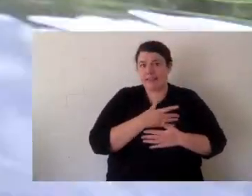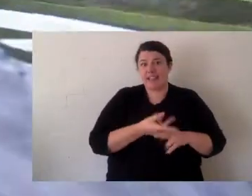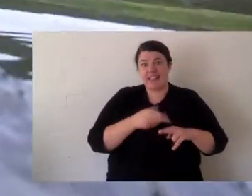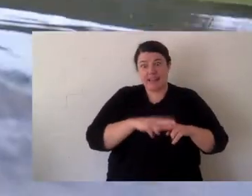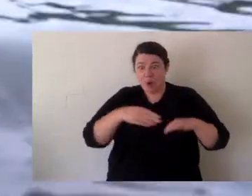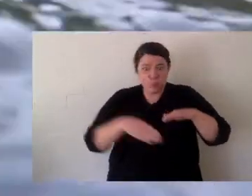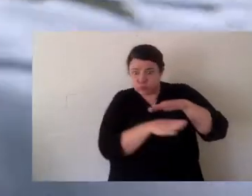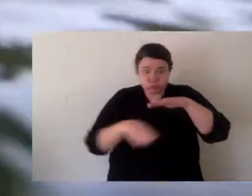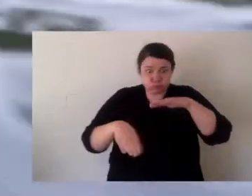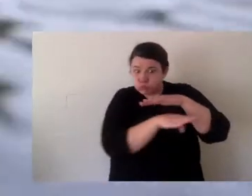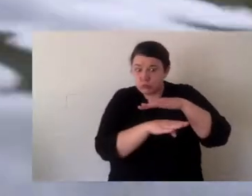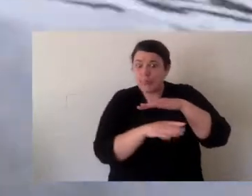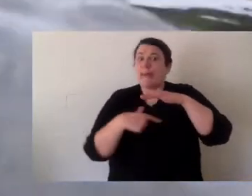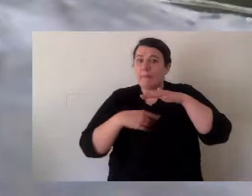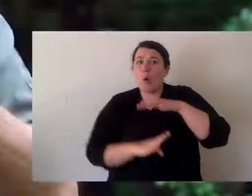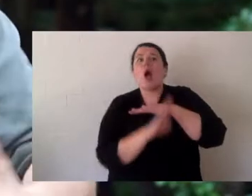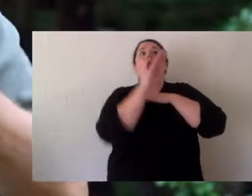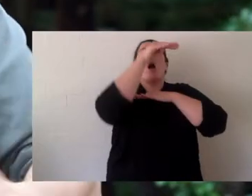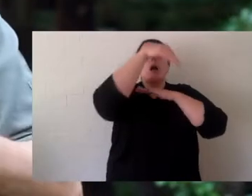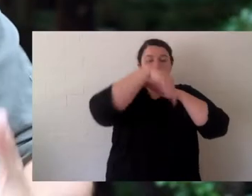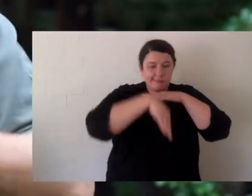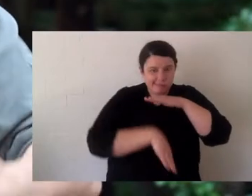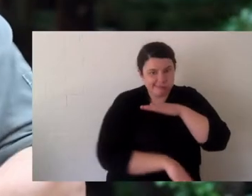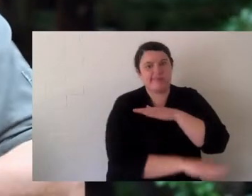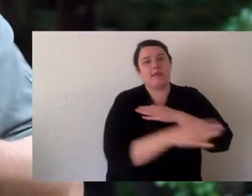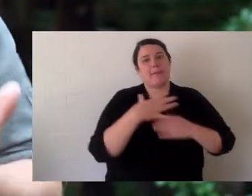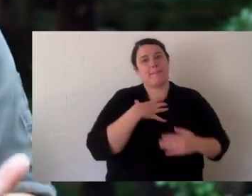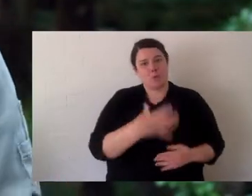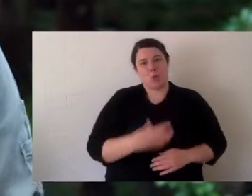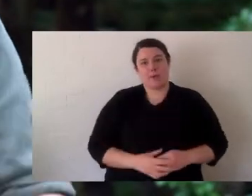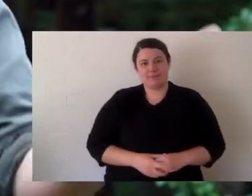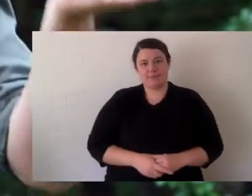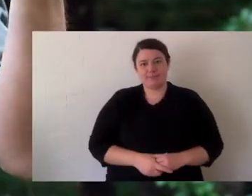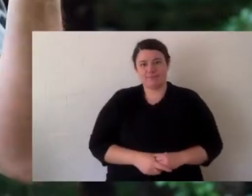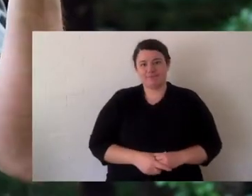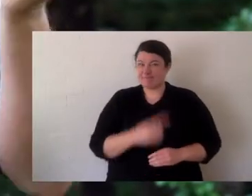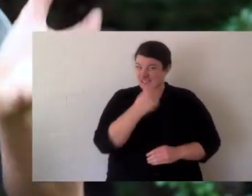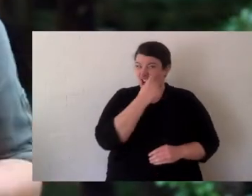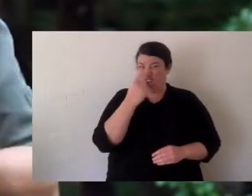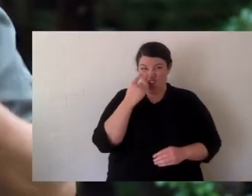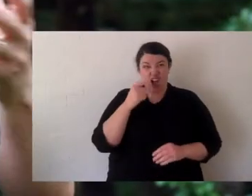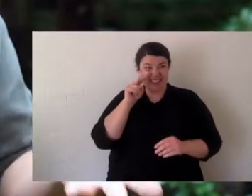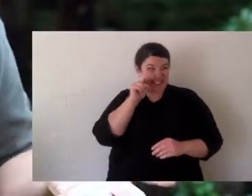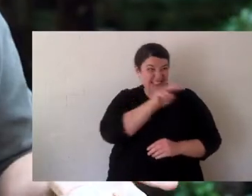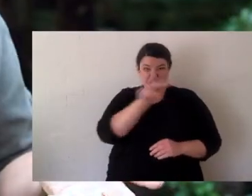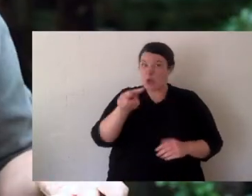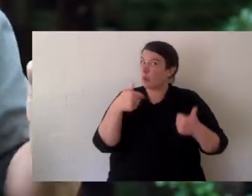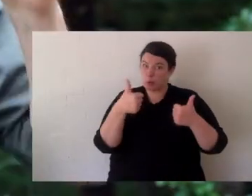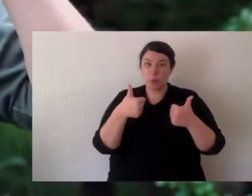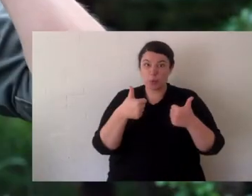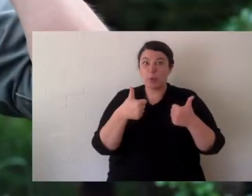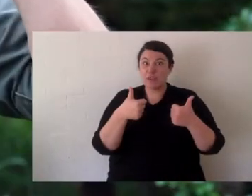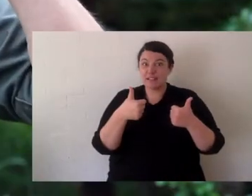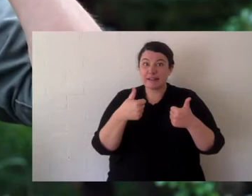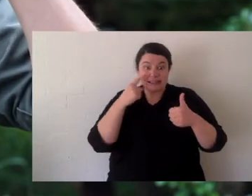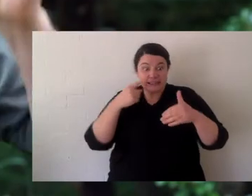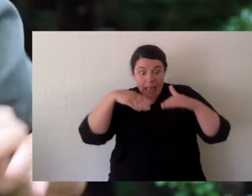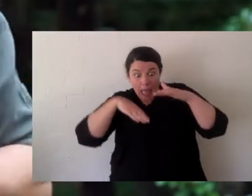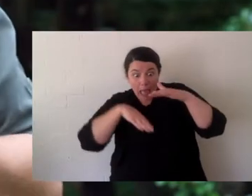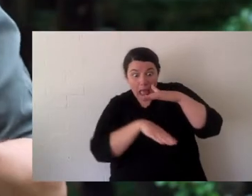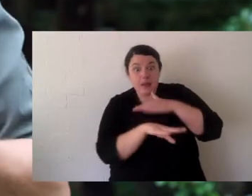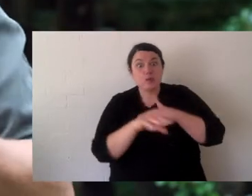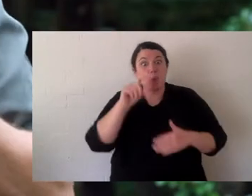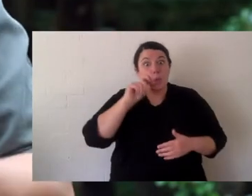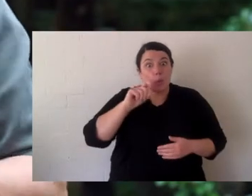have to come up and breathe. And the more energy they use underwater the more often they have to come up and breathe. Now their eyes,